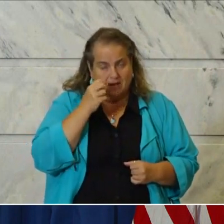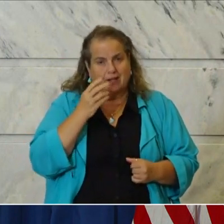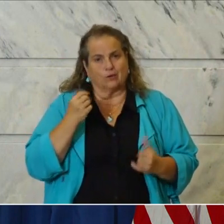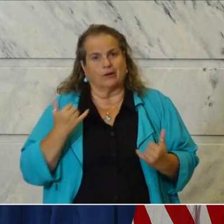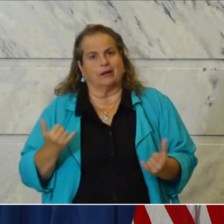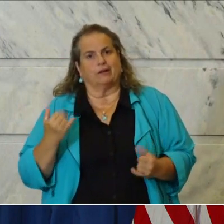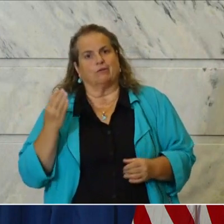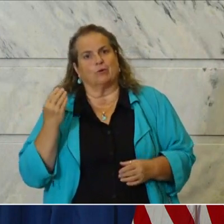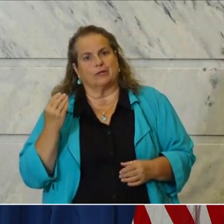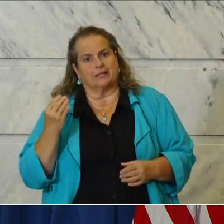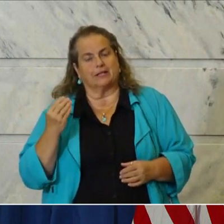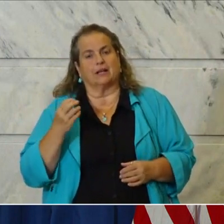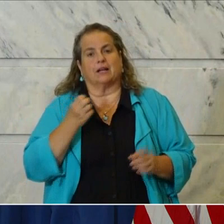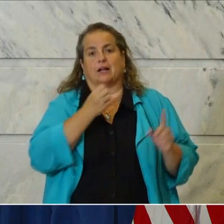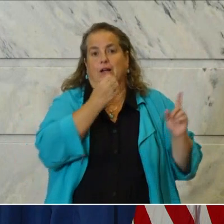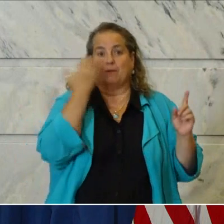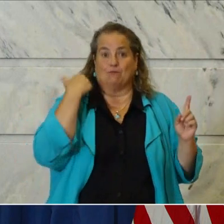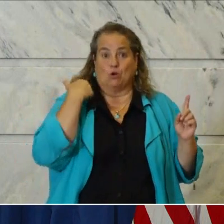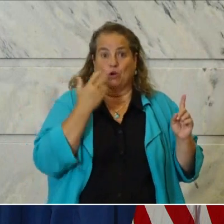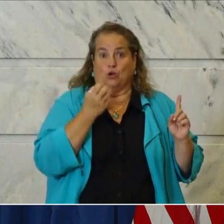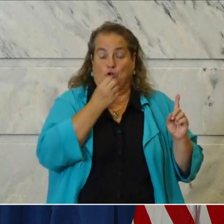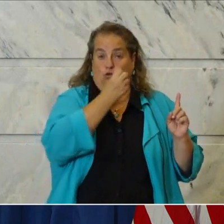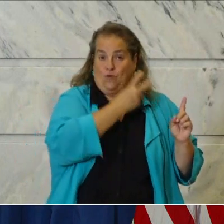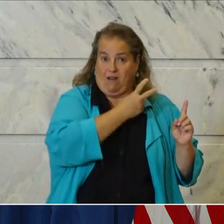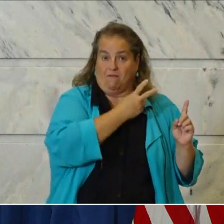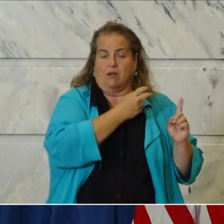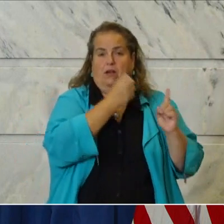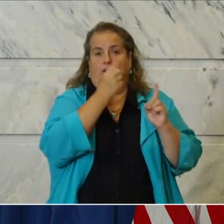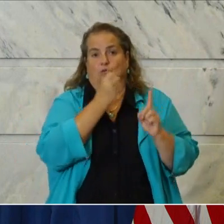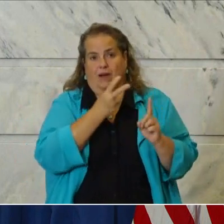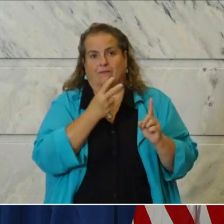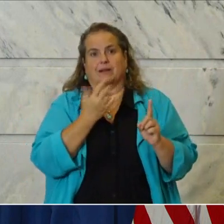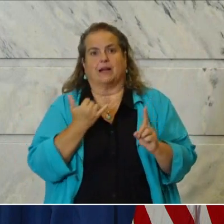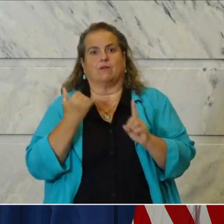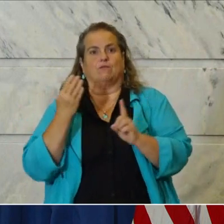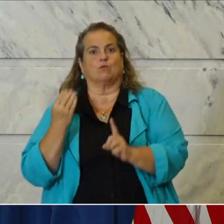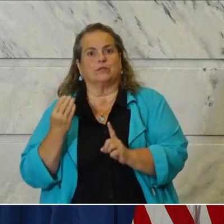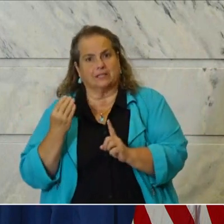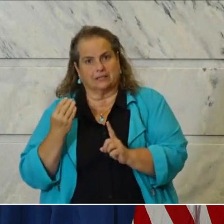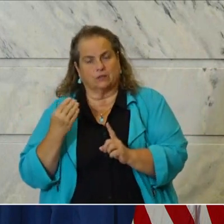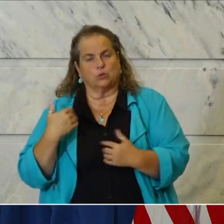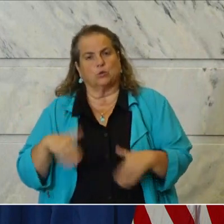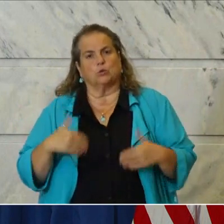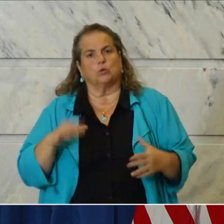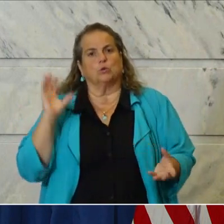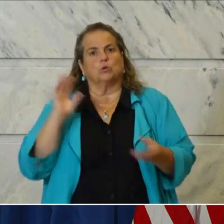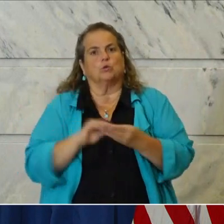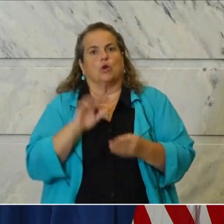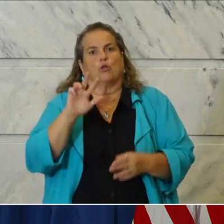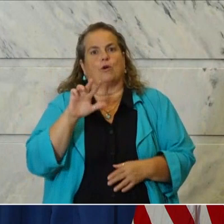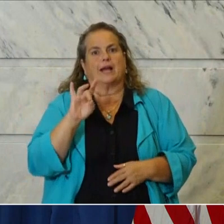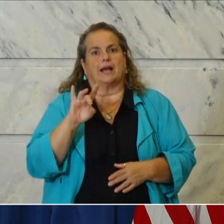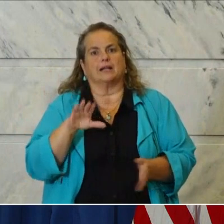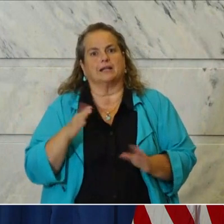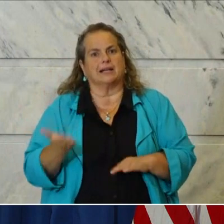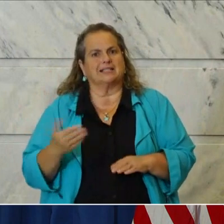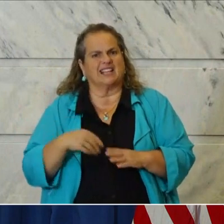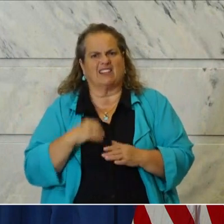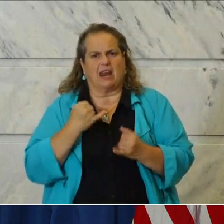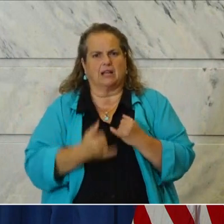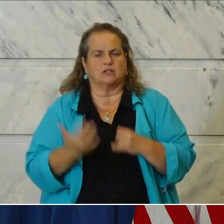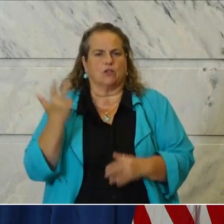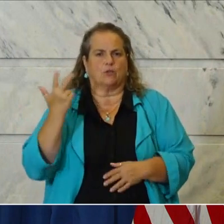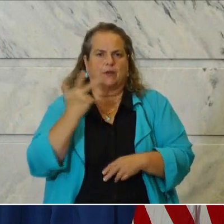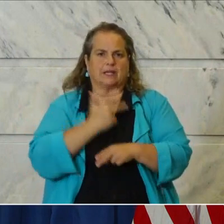We had 12 the day before 38 deaths. And just the last three